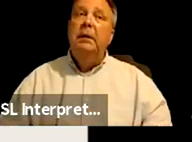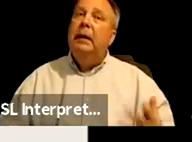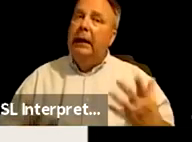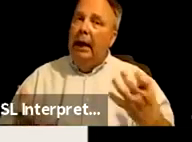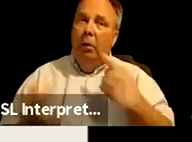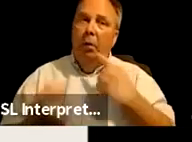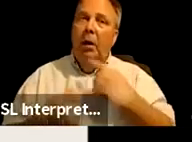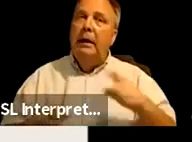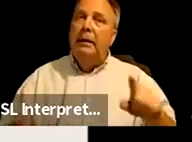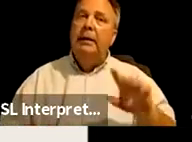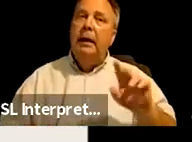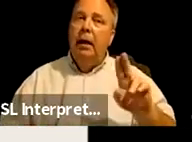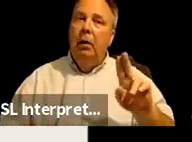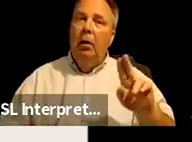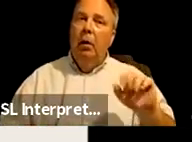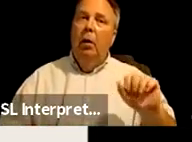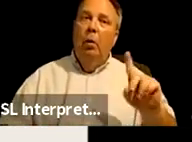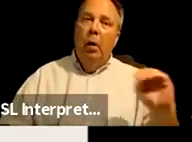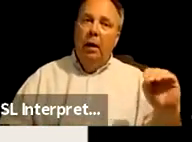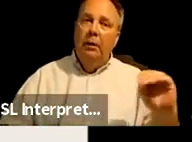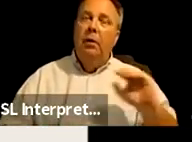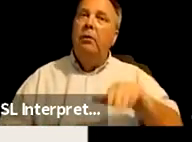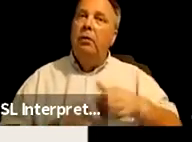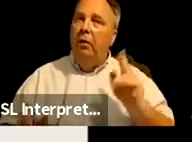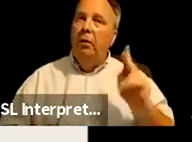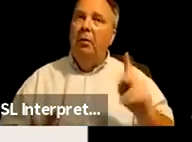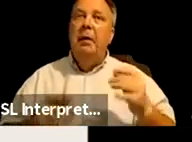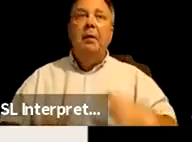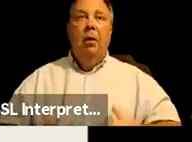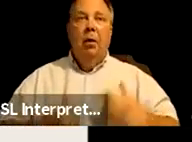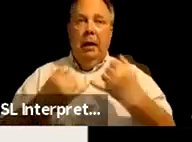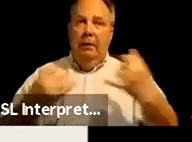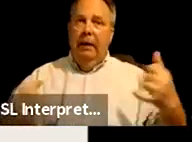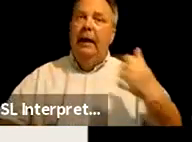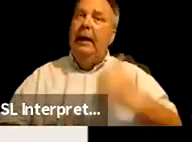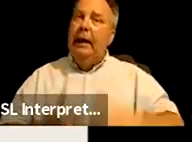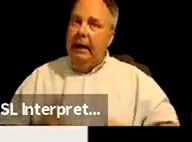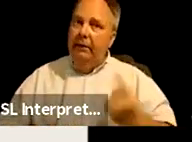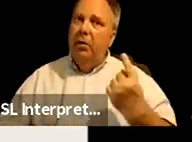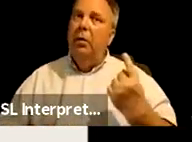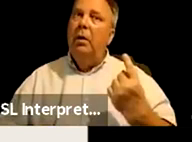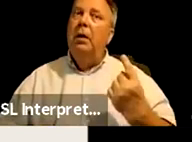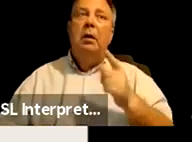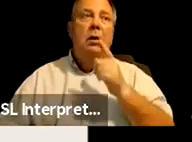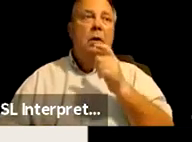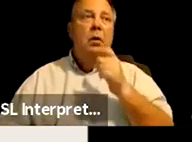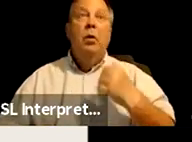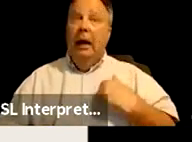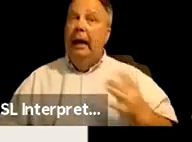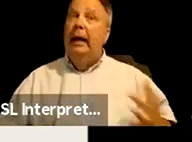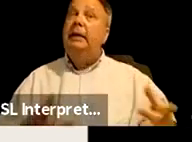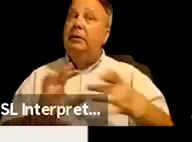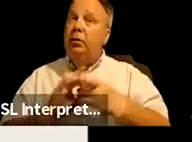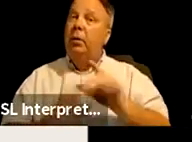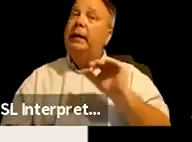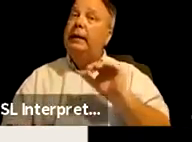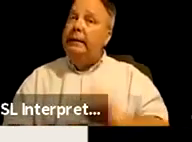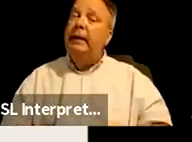say Wado again to all the people at lifelines and everyone who has, uh, joined us tonight.